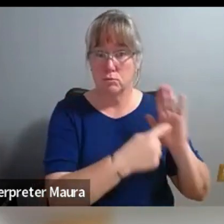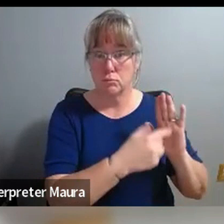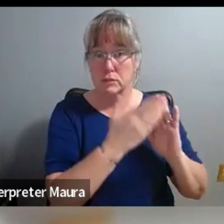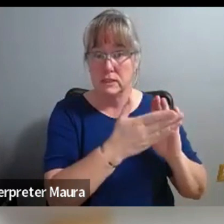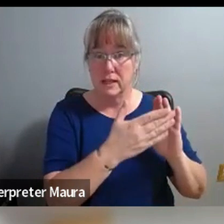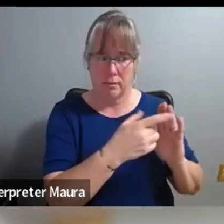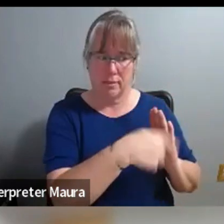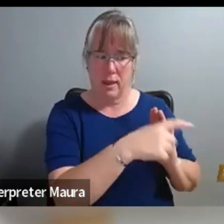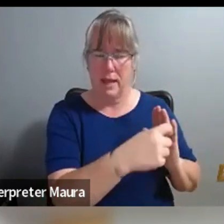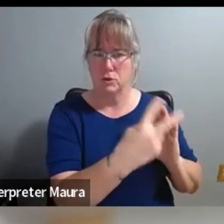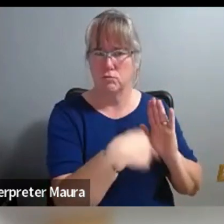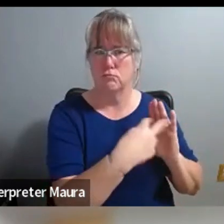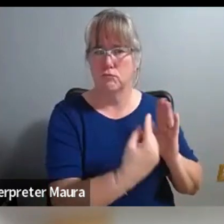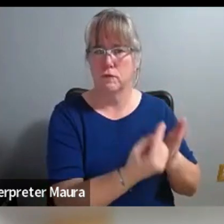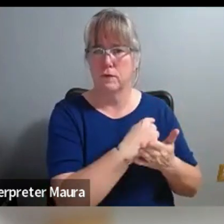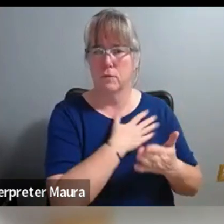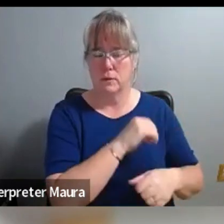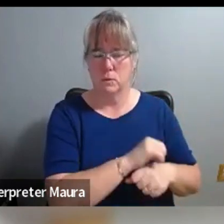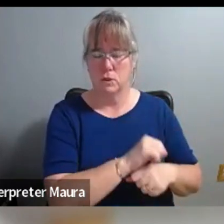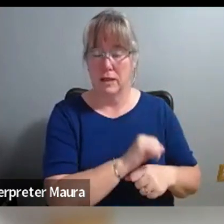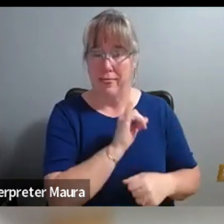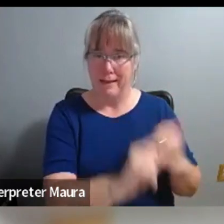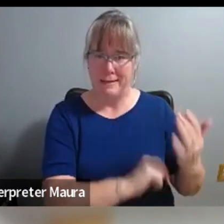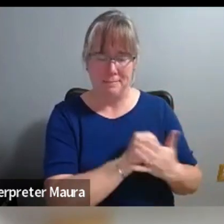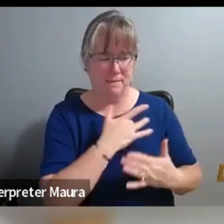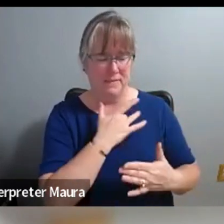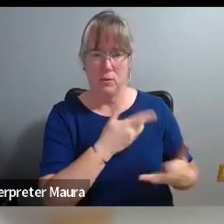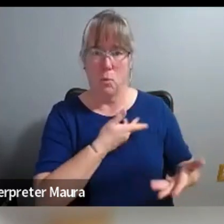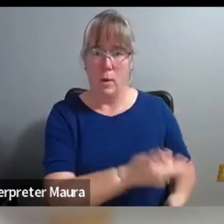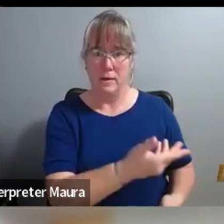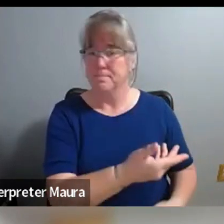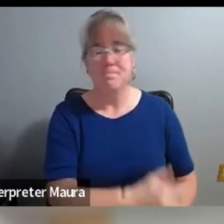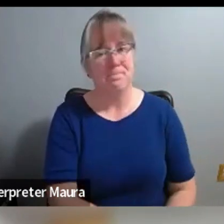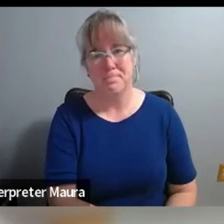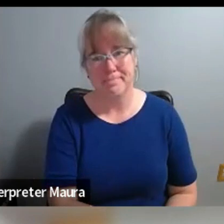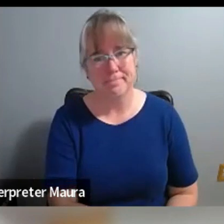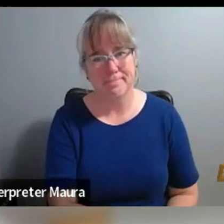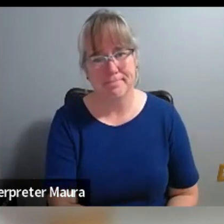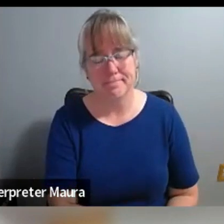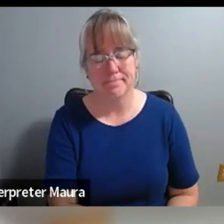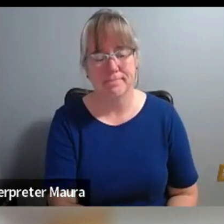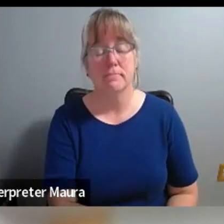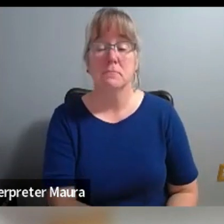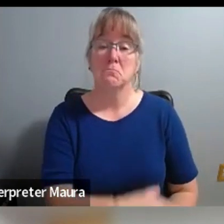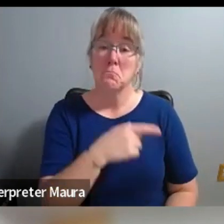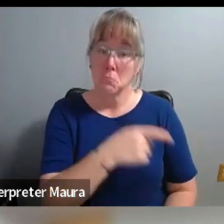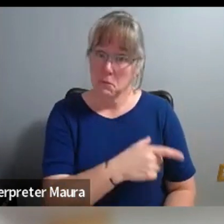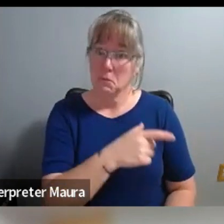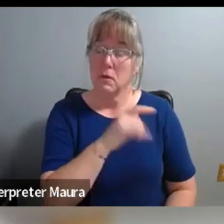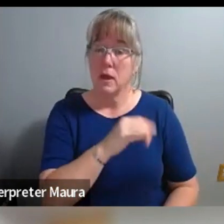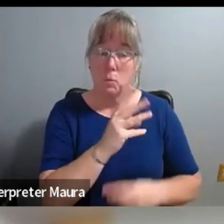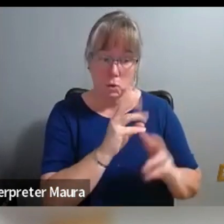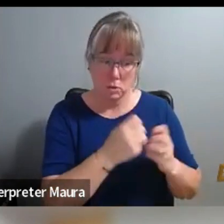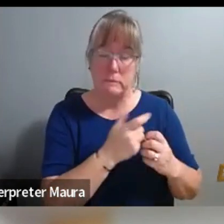so I just felt, I did not feel welcome at first, but that workshop went well and I continued